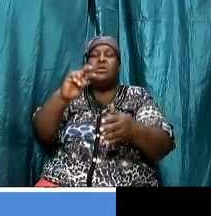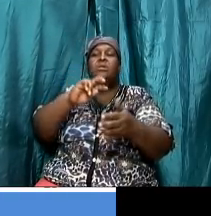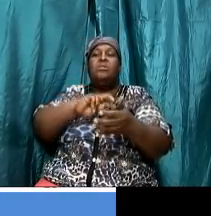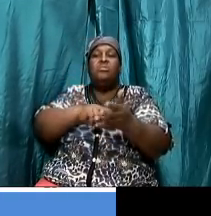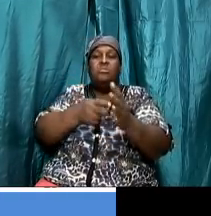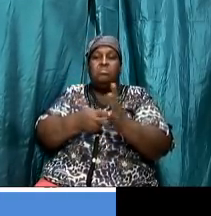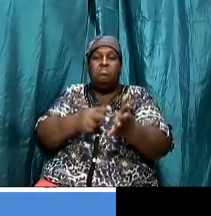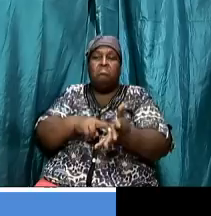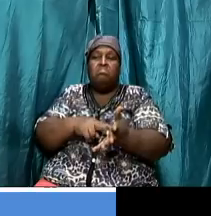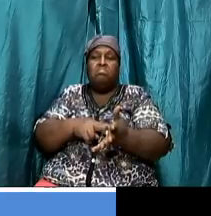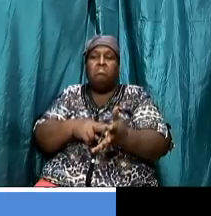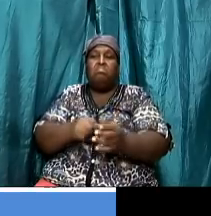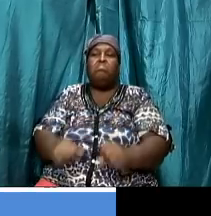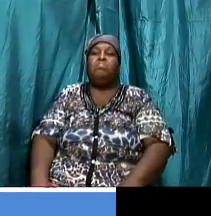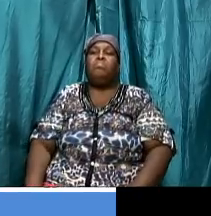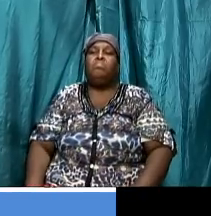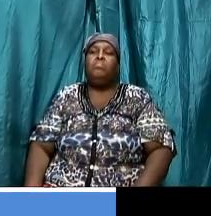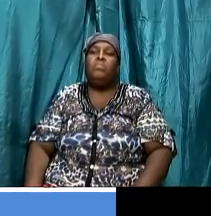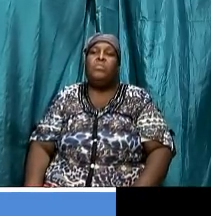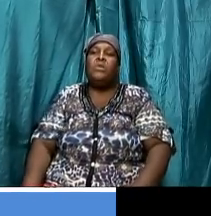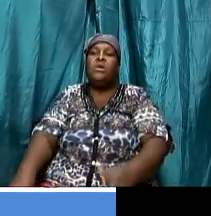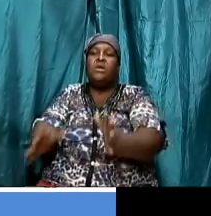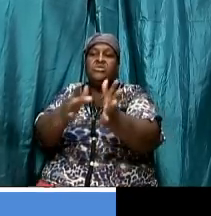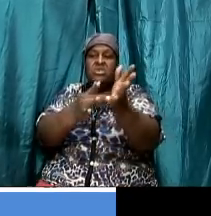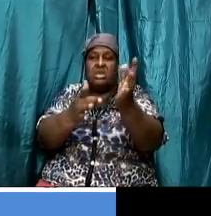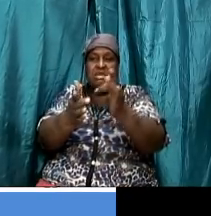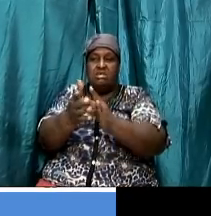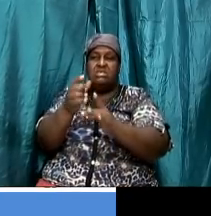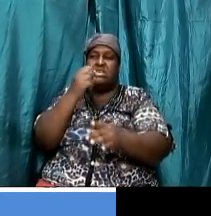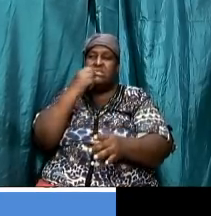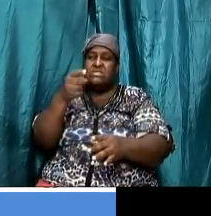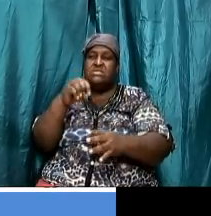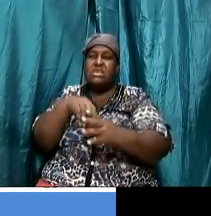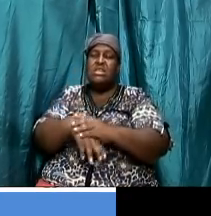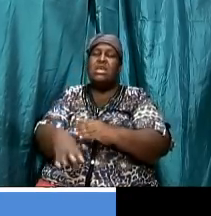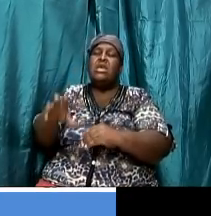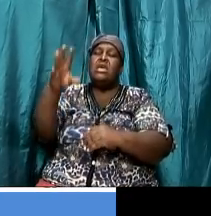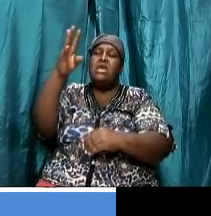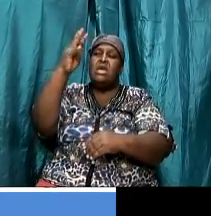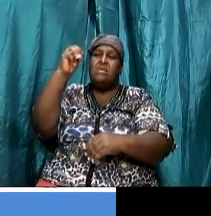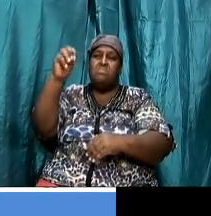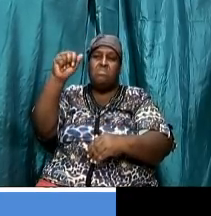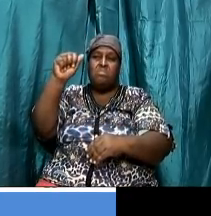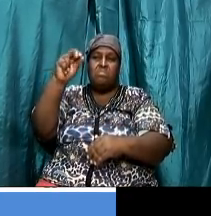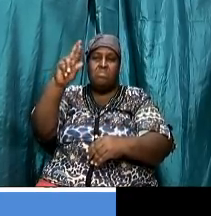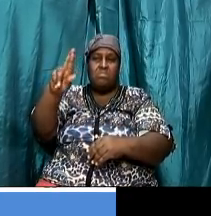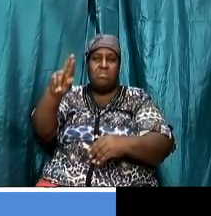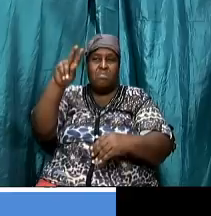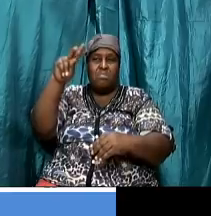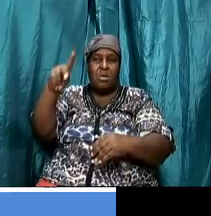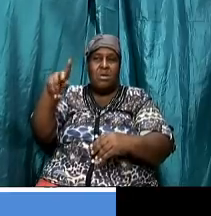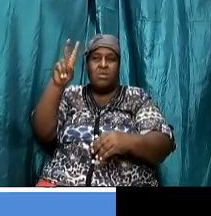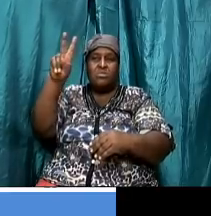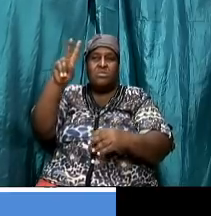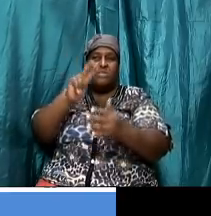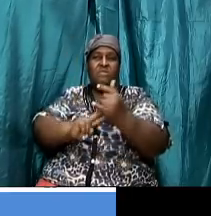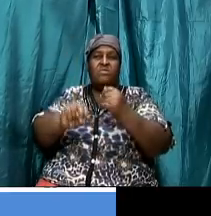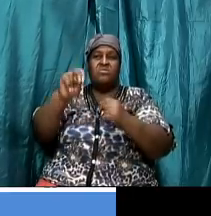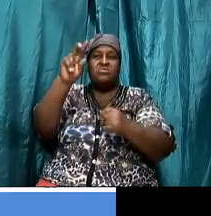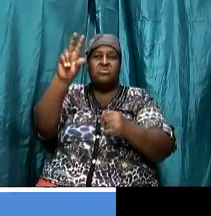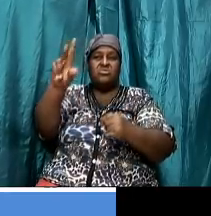for us jesus said in mark chapter 2 and verse 27 and he said unto them